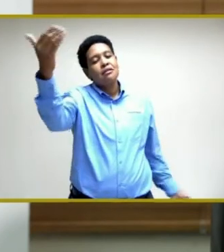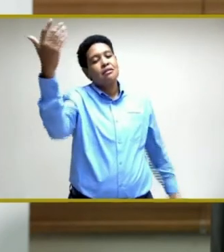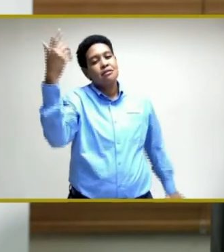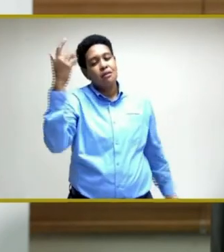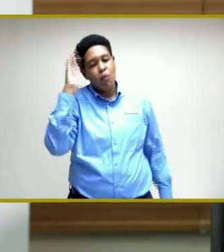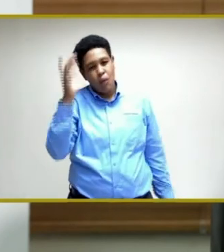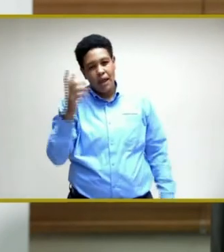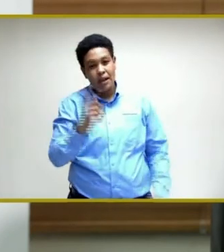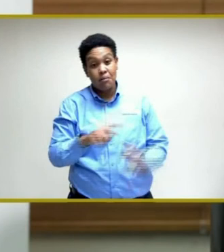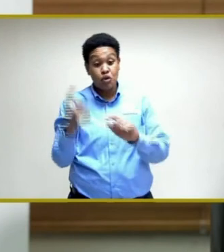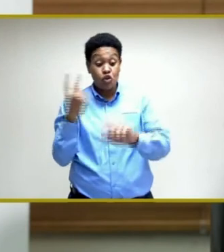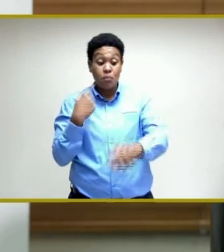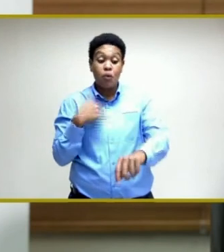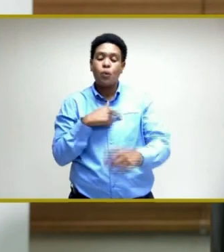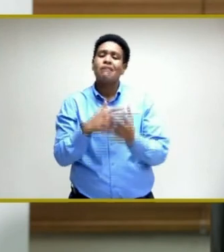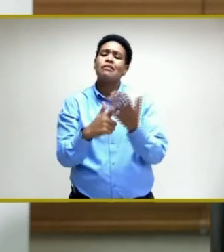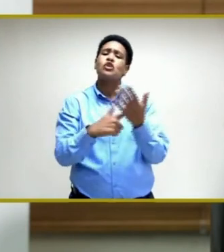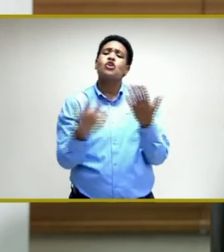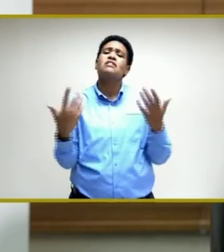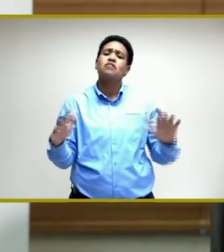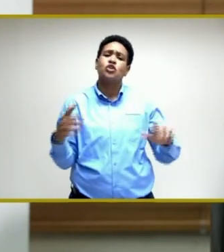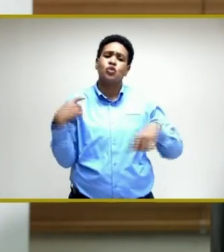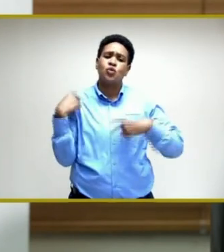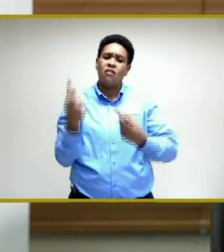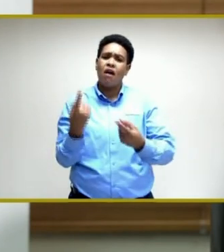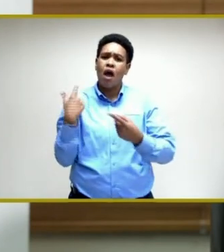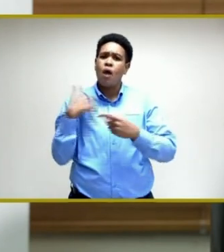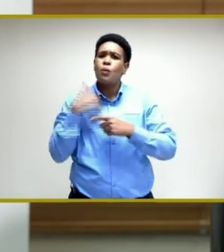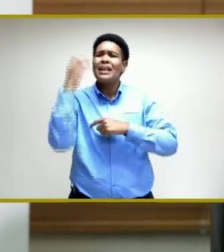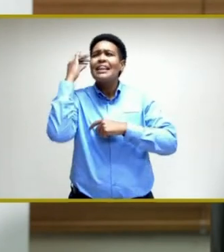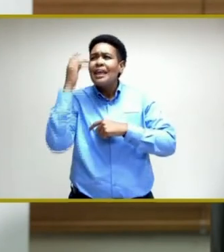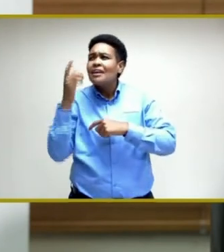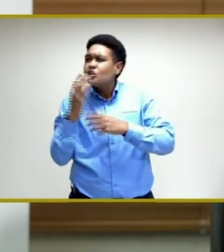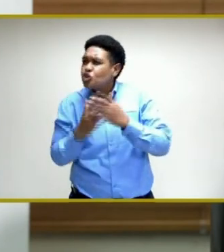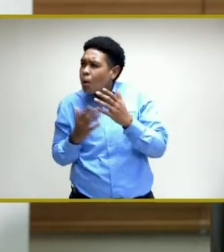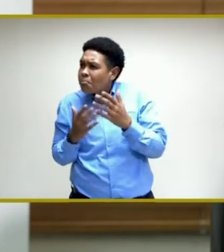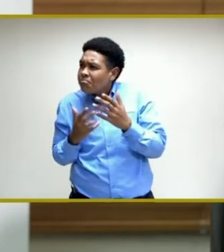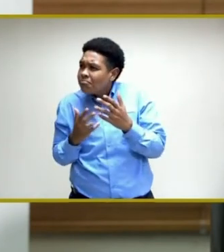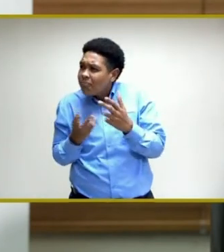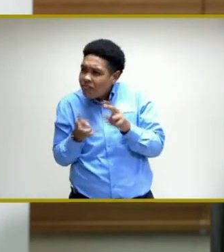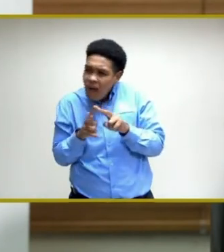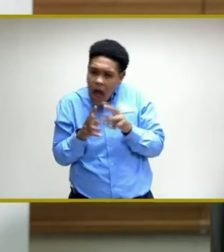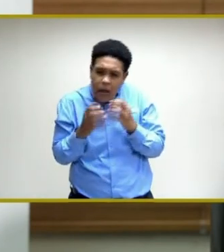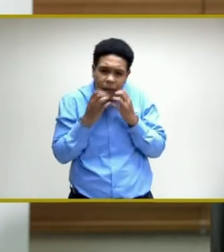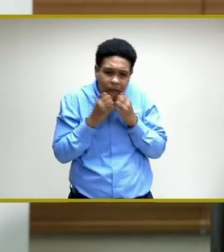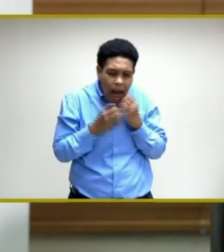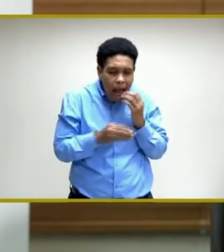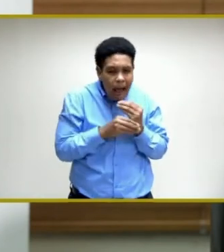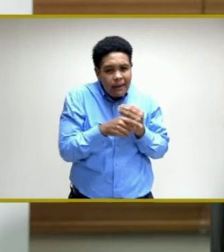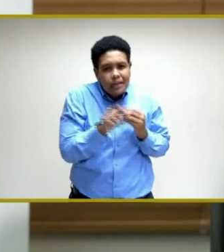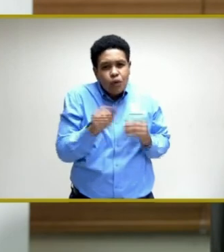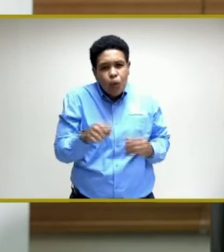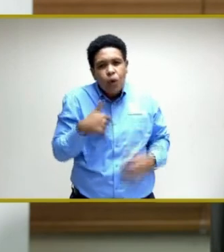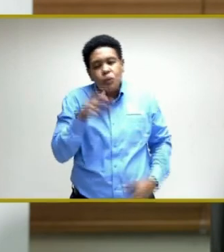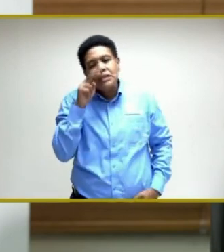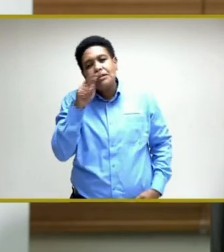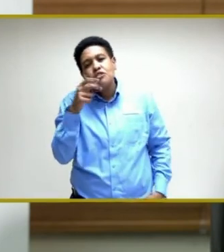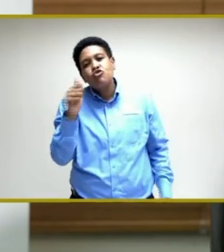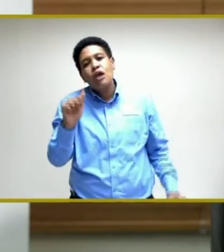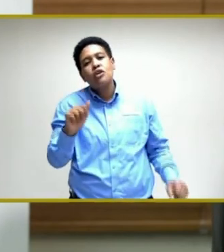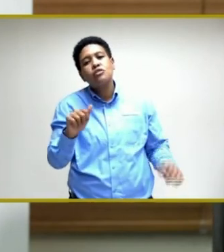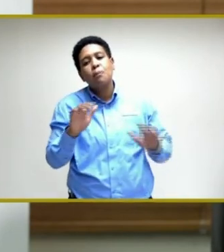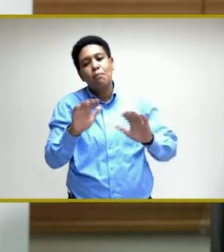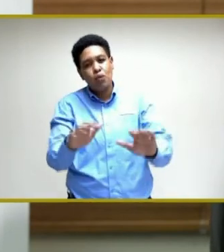but it is something that we have discussed, and we think there is some value that could be created there as we seek to push